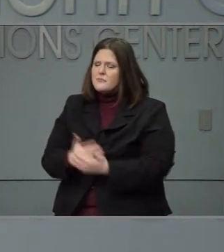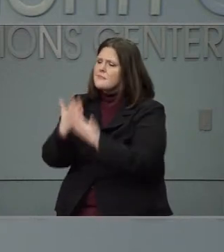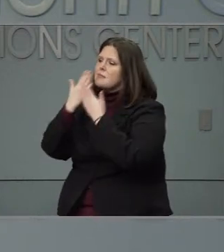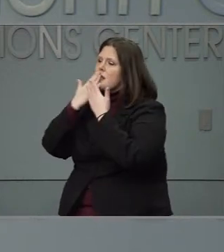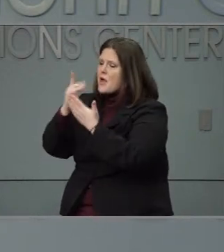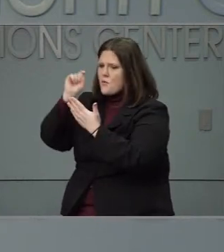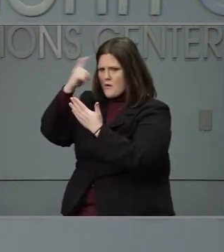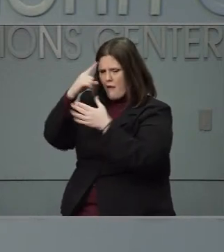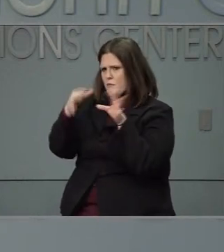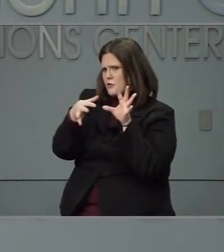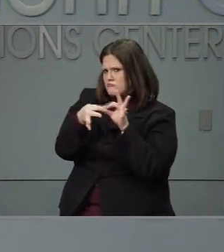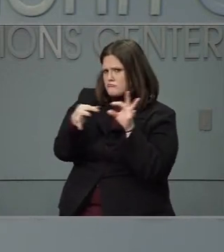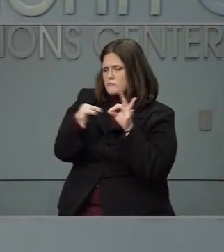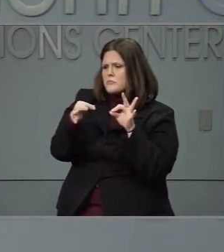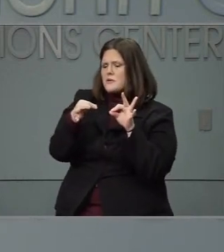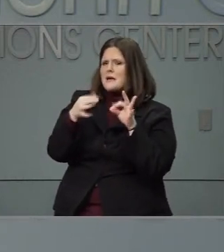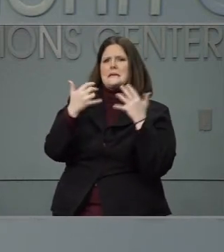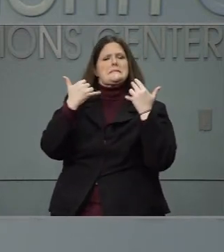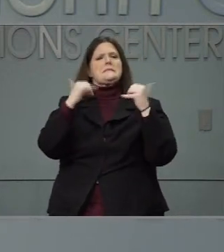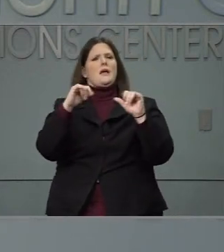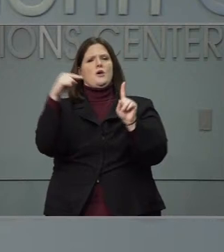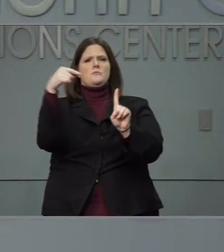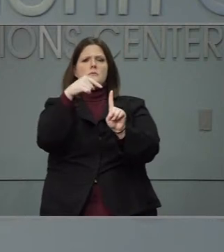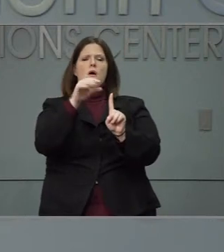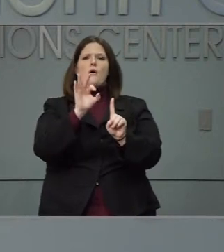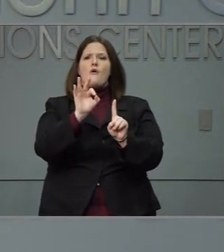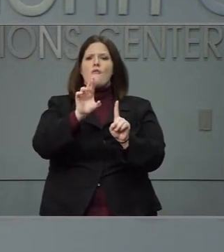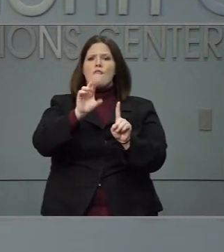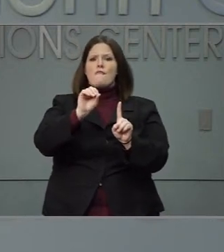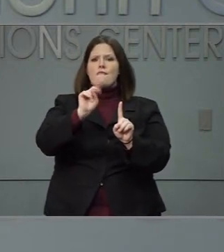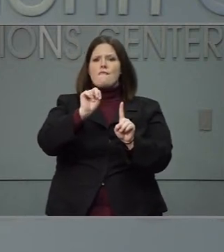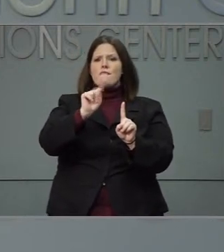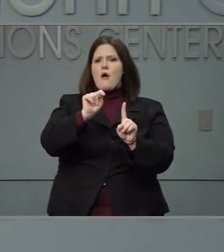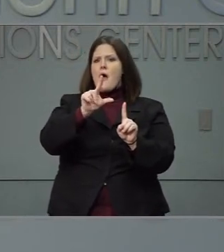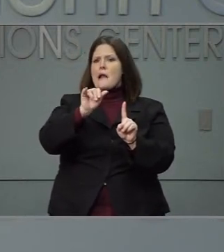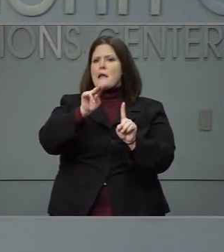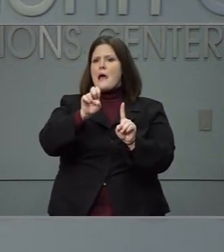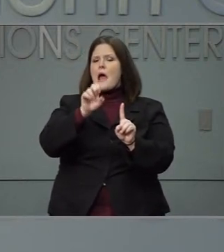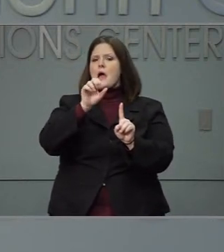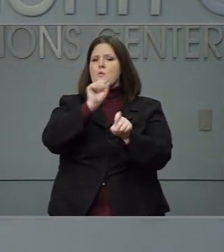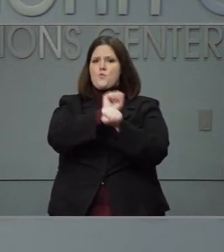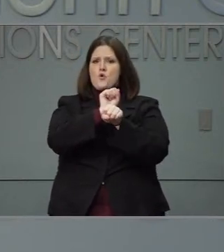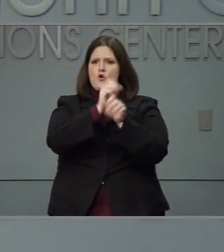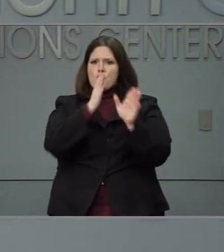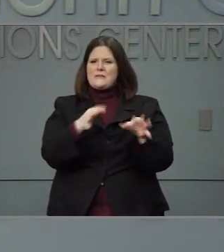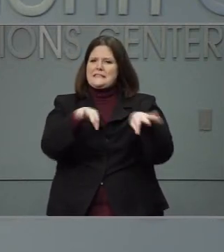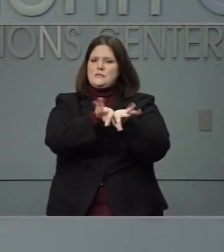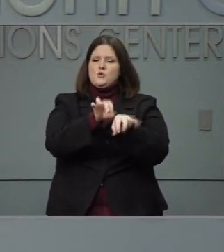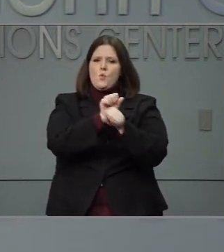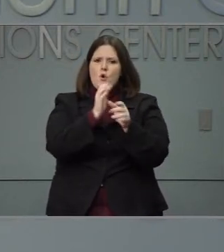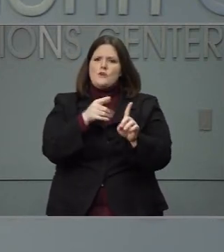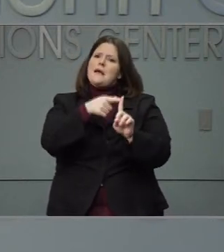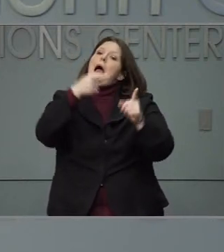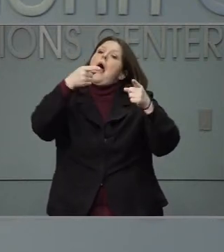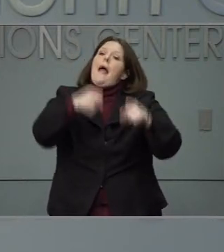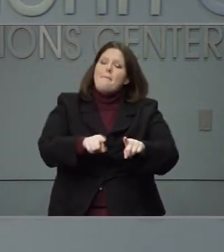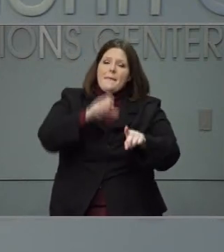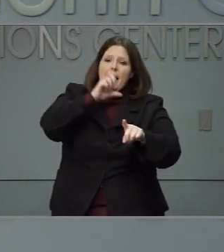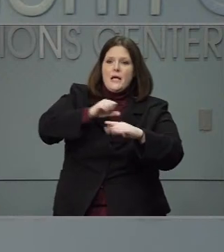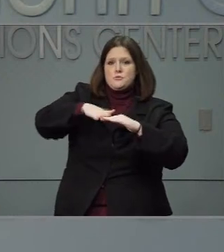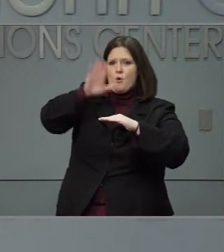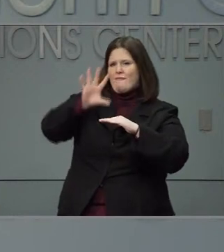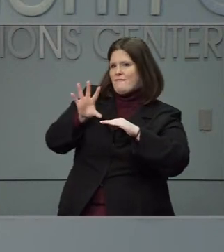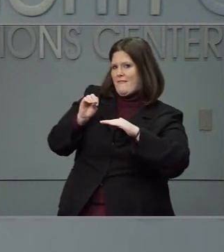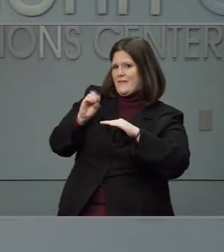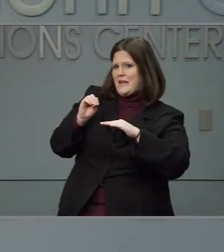about essential frontline essential workers that are over 50. And so if we're looking at things that, you know, perhaps are a bit more